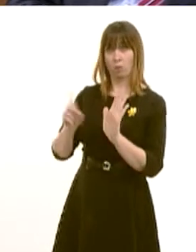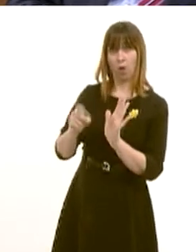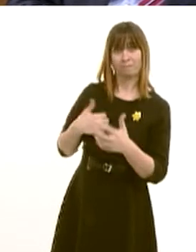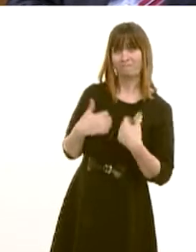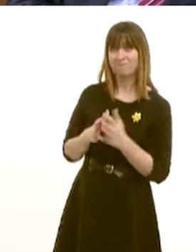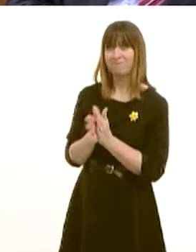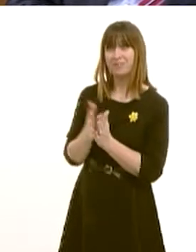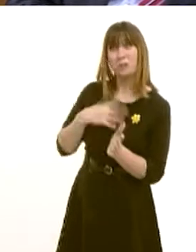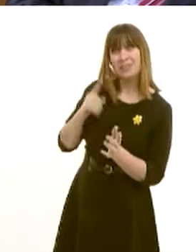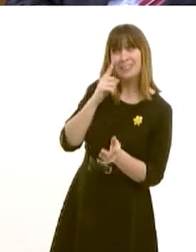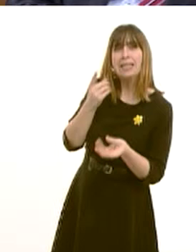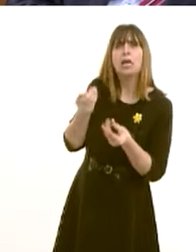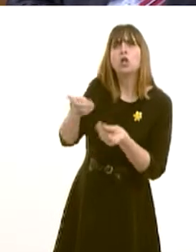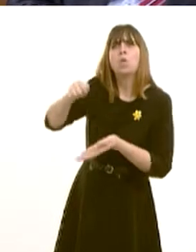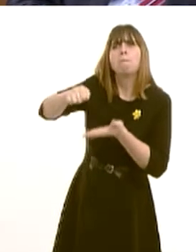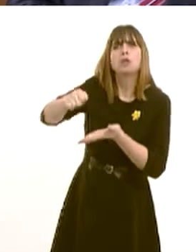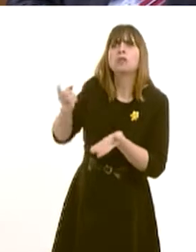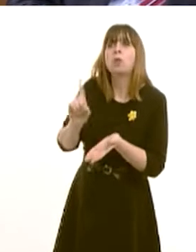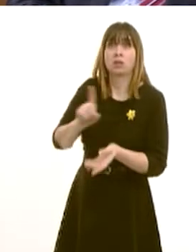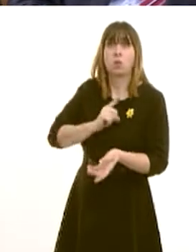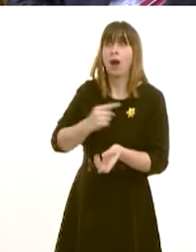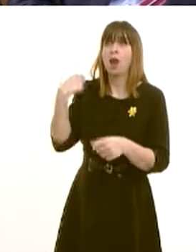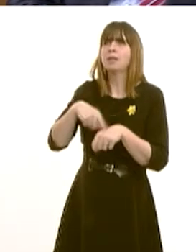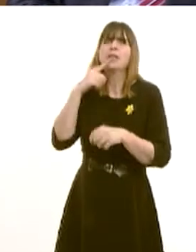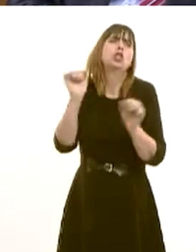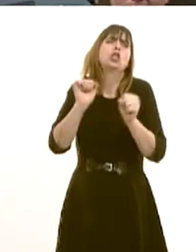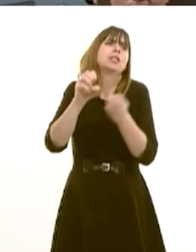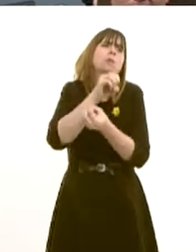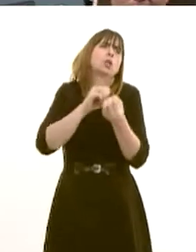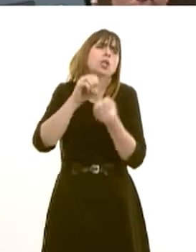seeing their costings because the last time we asked them this, they said they hadn't crunched the numbers.